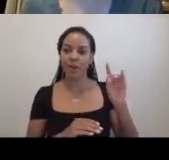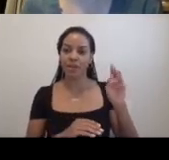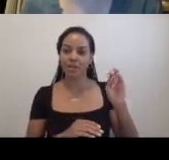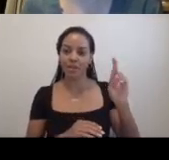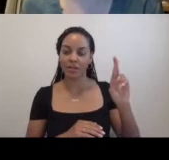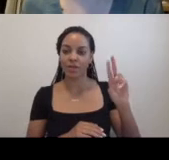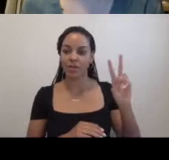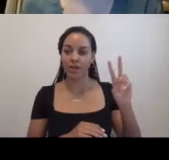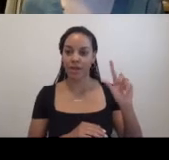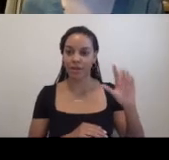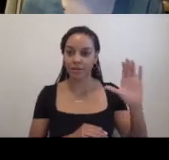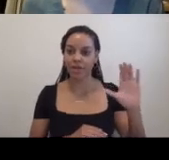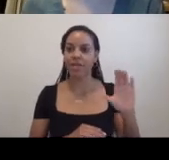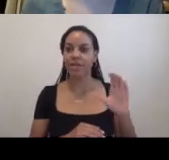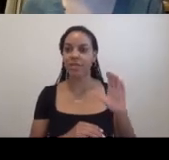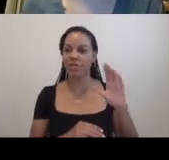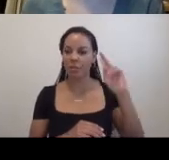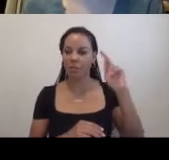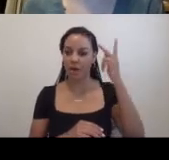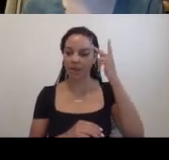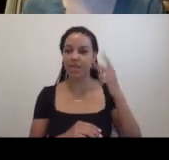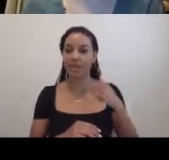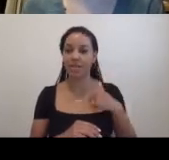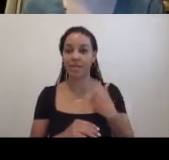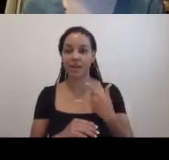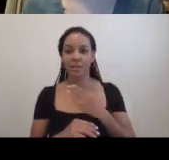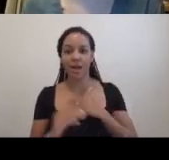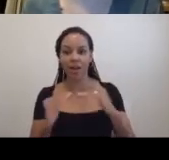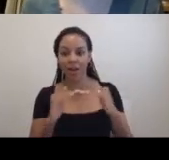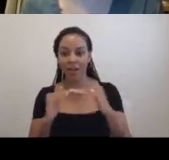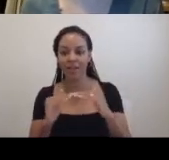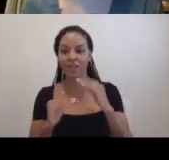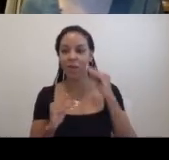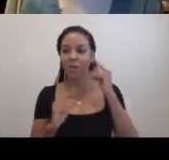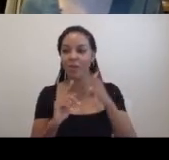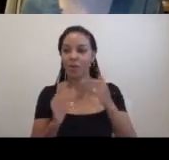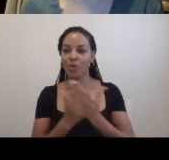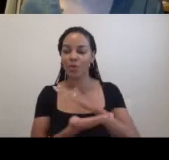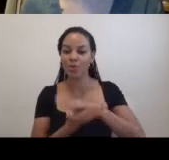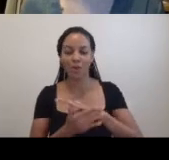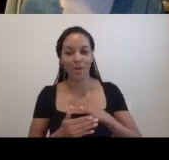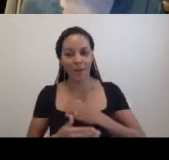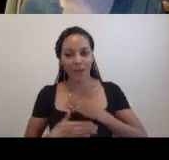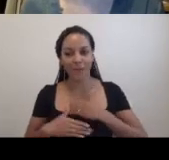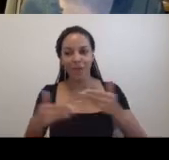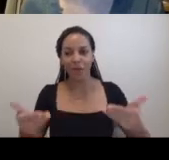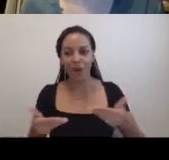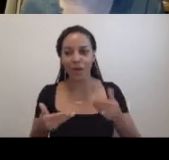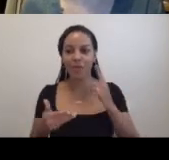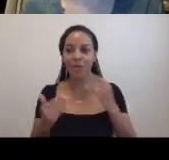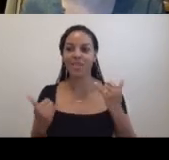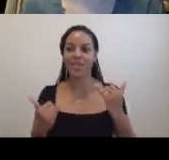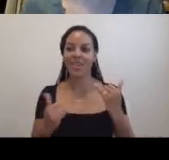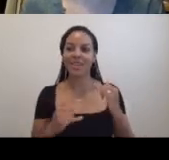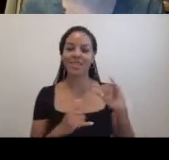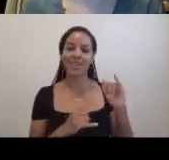colleagues, our board and our academic home, the New School, it is my pleasure to welcome you to today's inaugural Rethinking